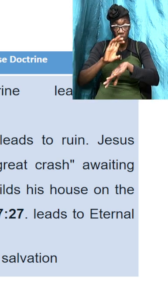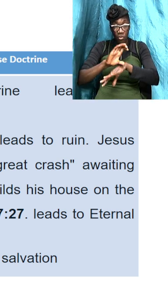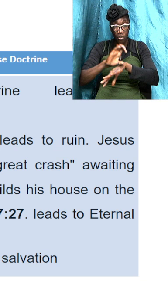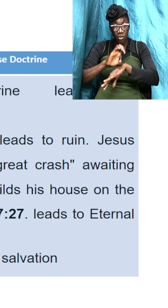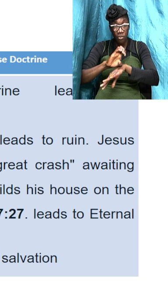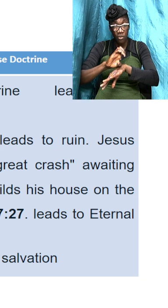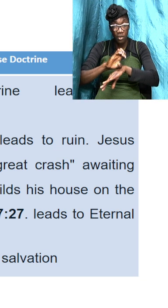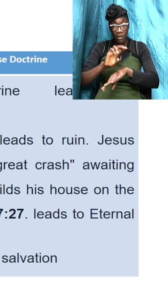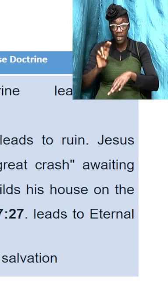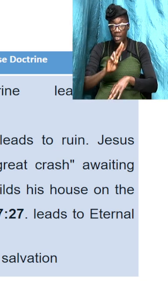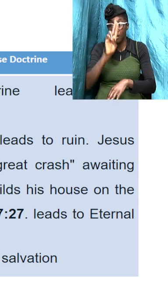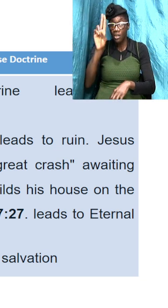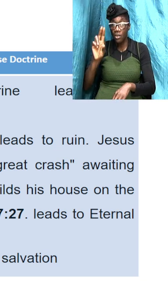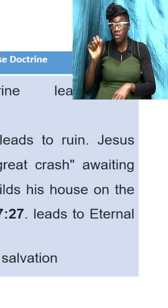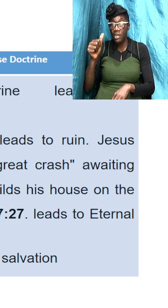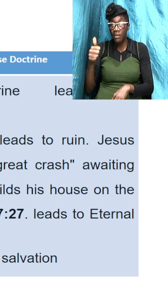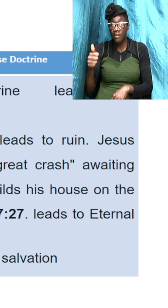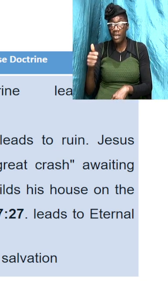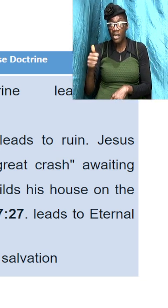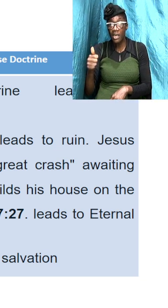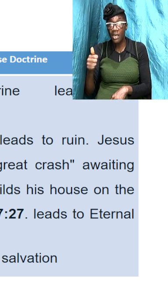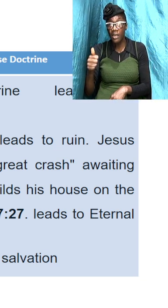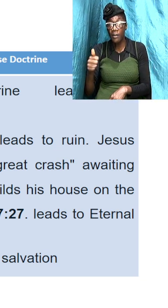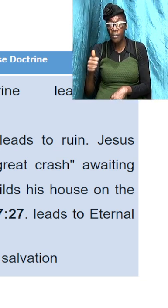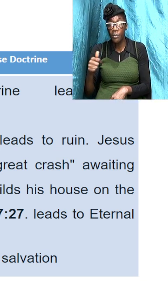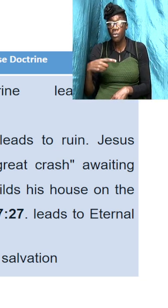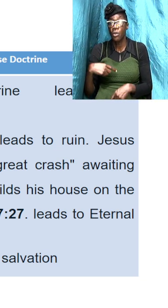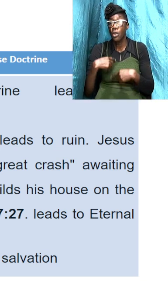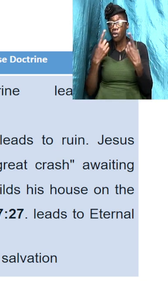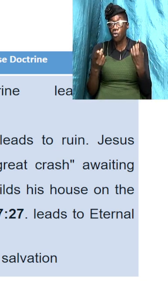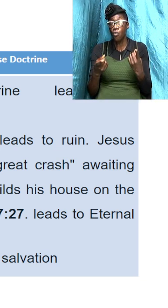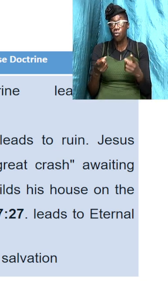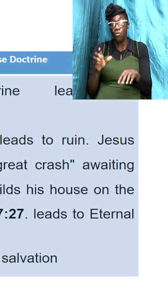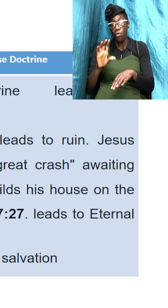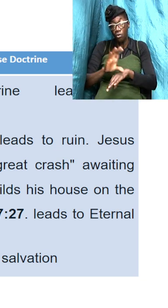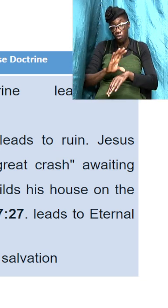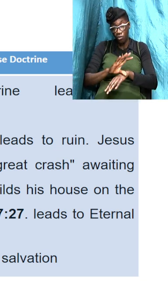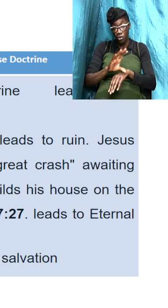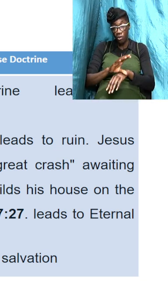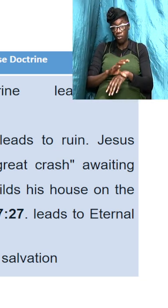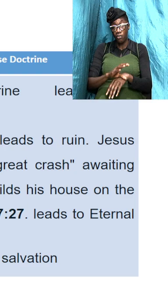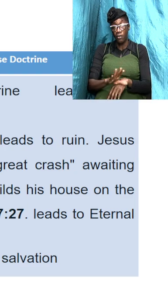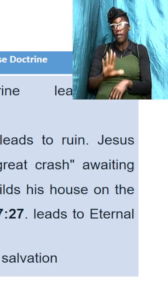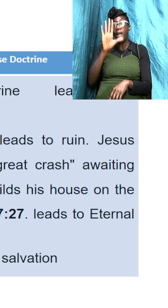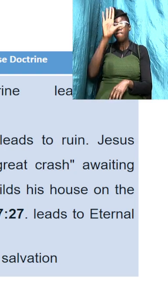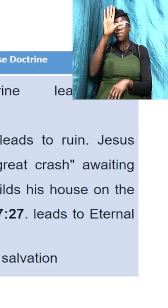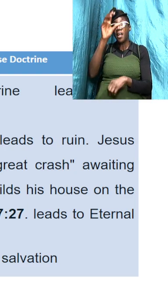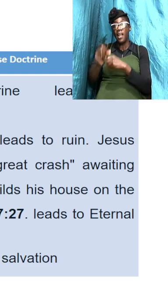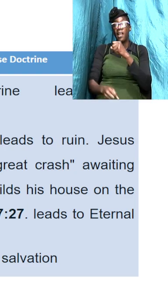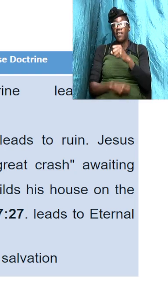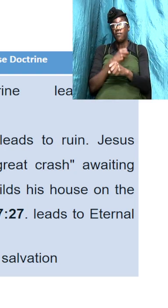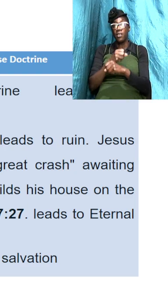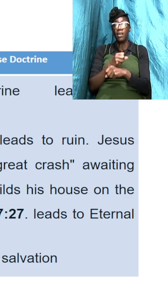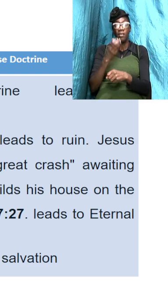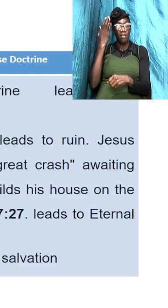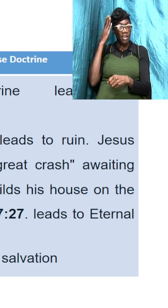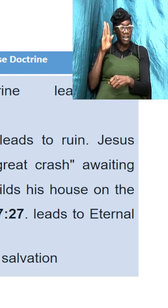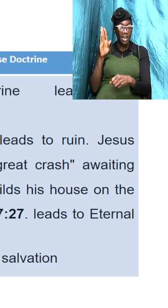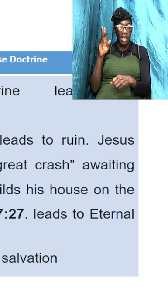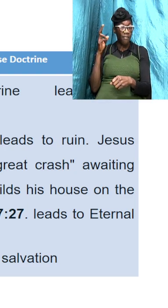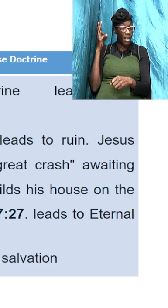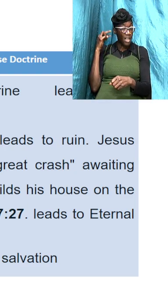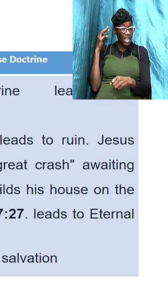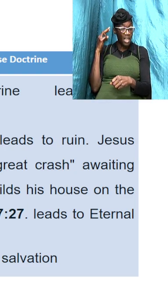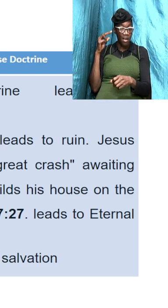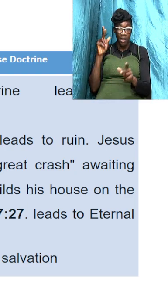in the United States and you will go to church for five years and you will never